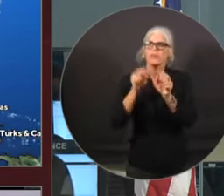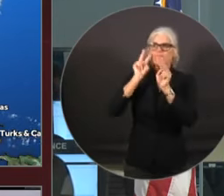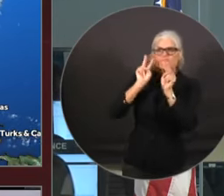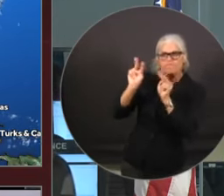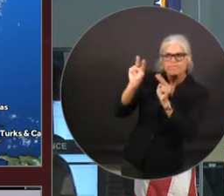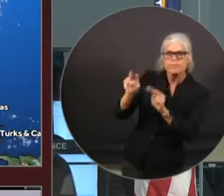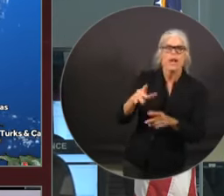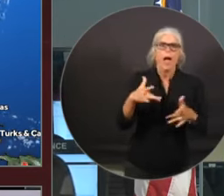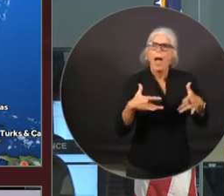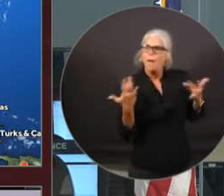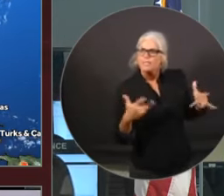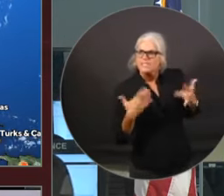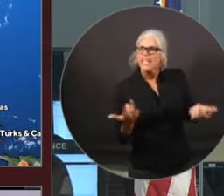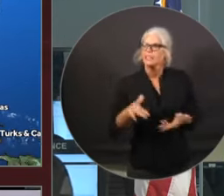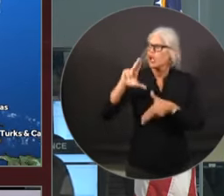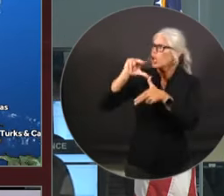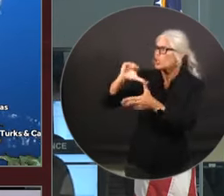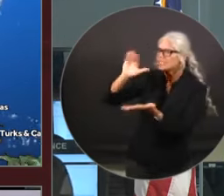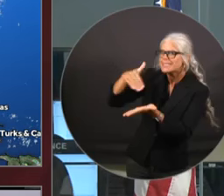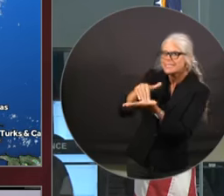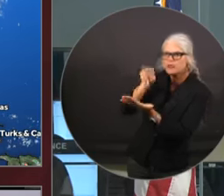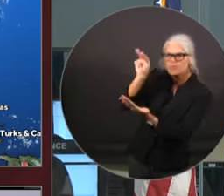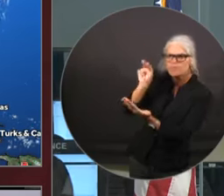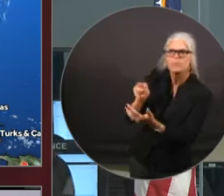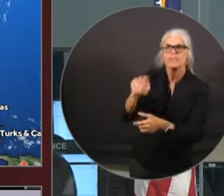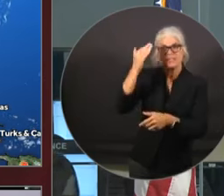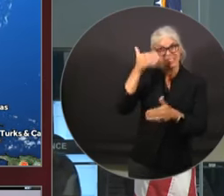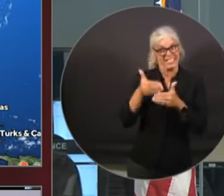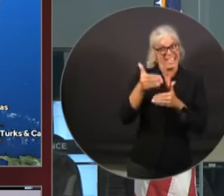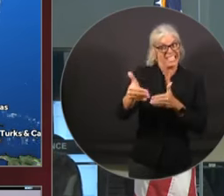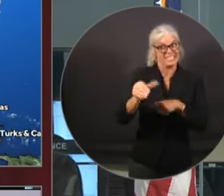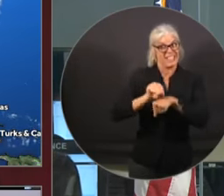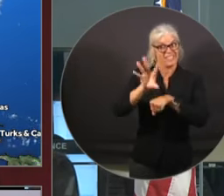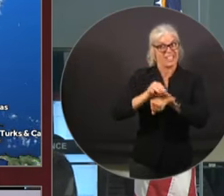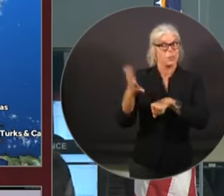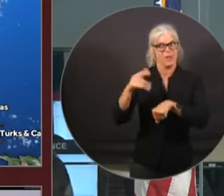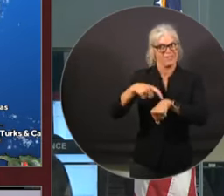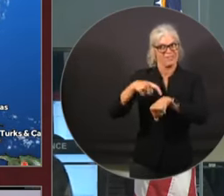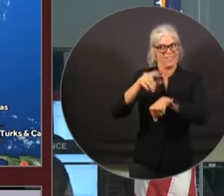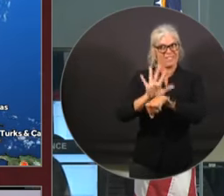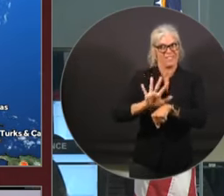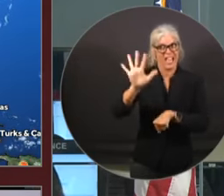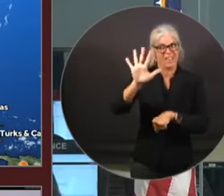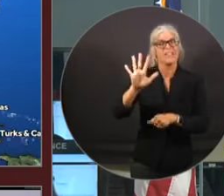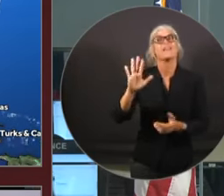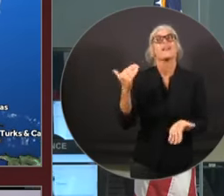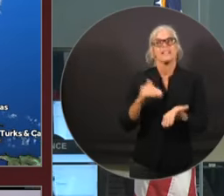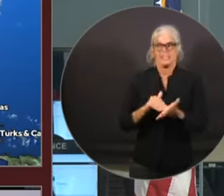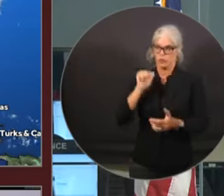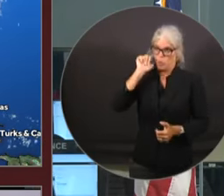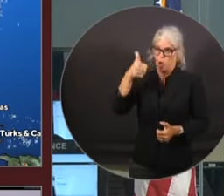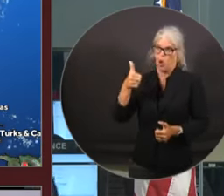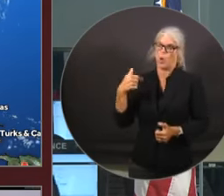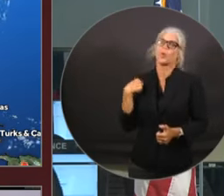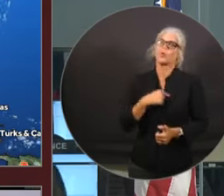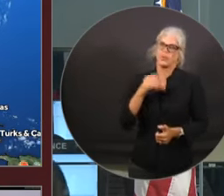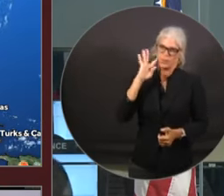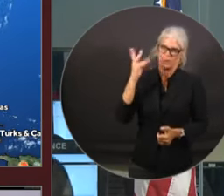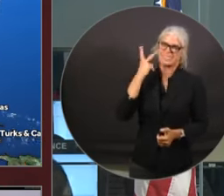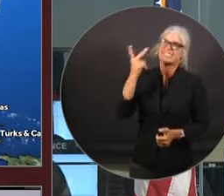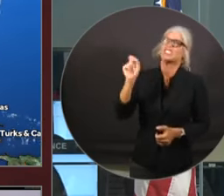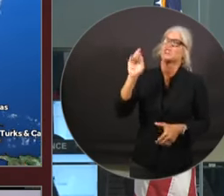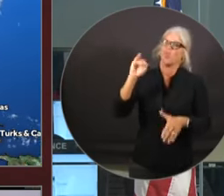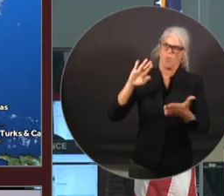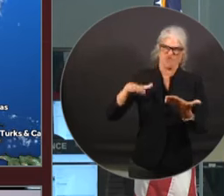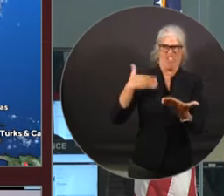the National Hurricane Center at the five o'clock advisory. And then, of course, tomorrow we're going to see the storm make landfall